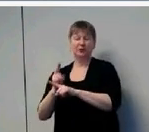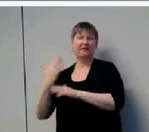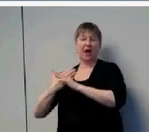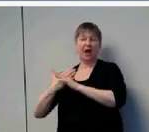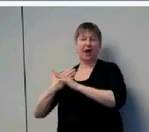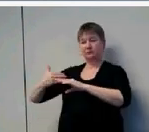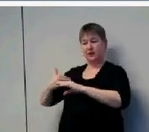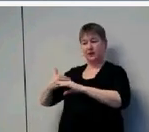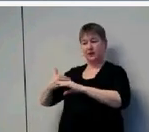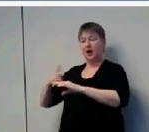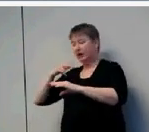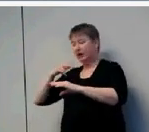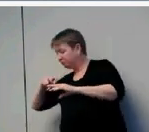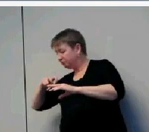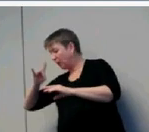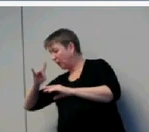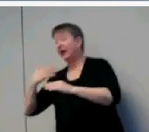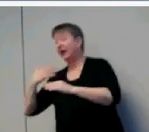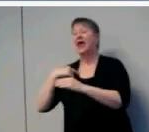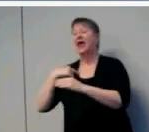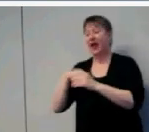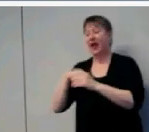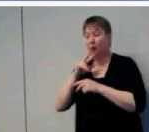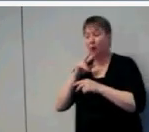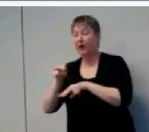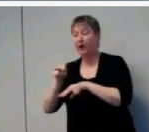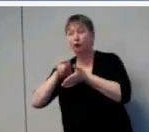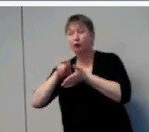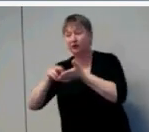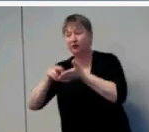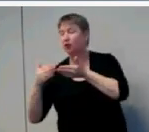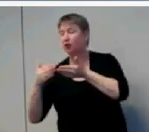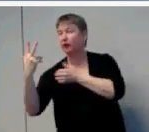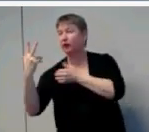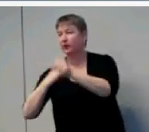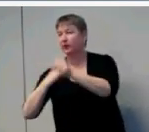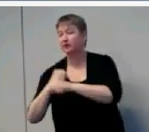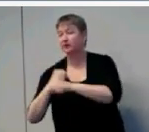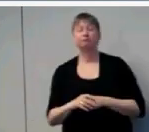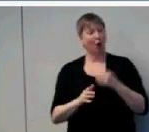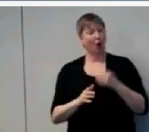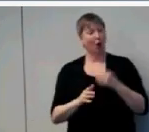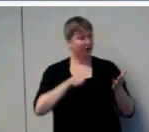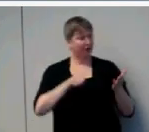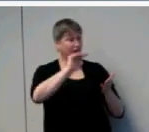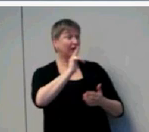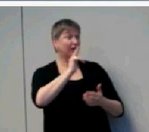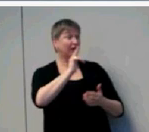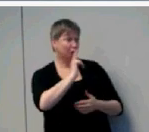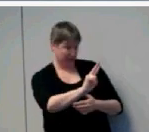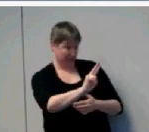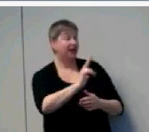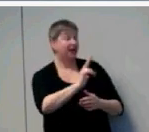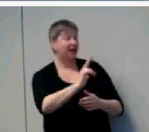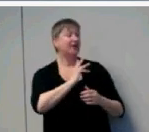least three years. Suppose the child entered at three. Again, we would collect background records and then test the